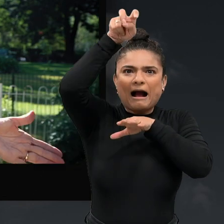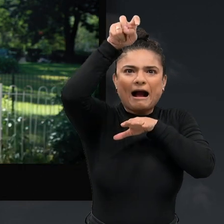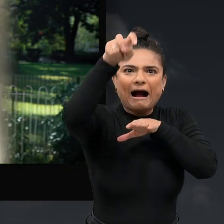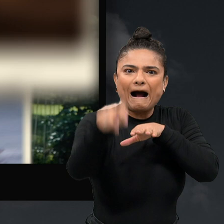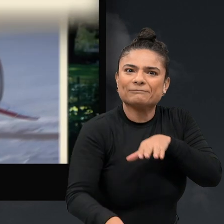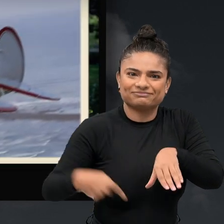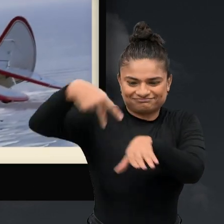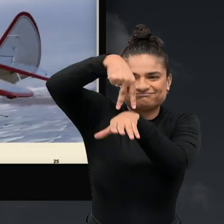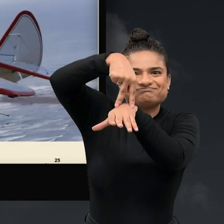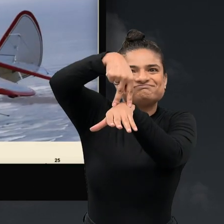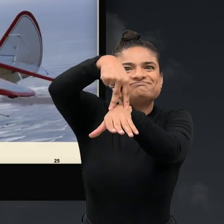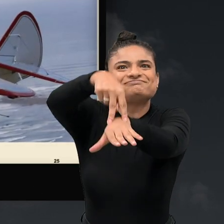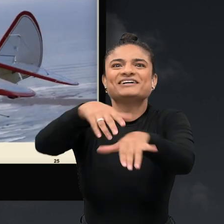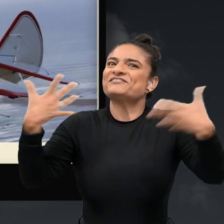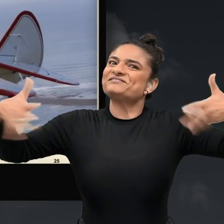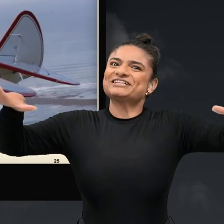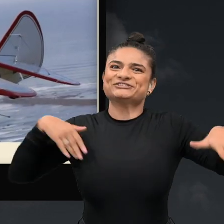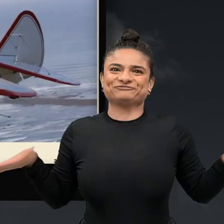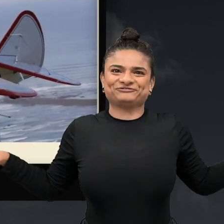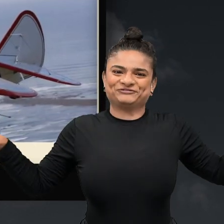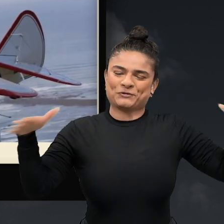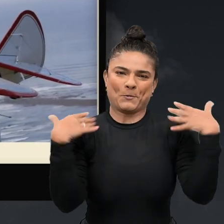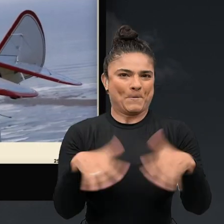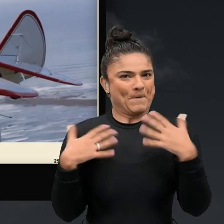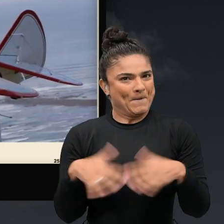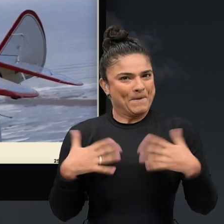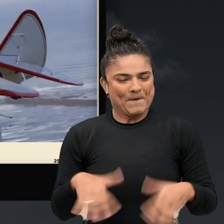on top of an airplane. An amazing experience.